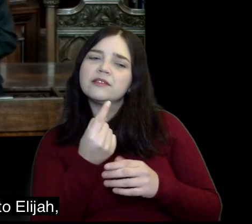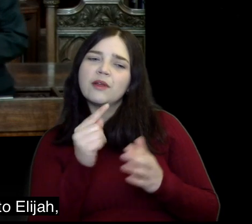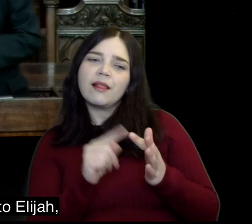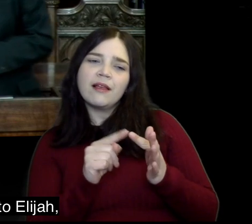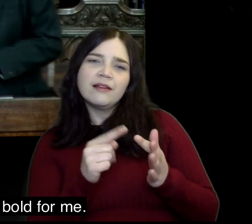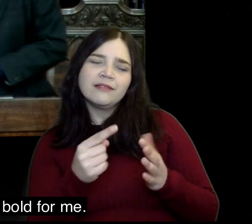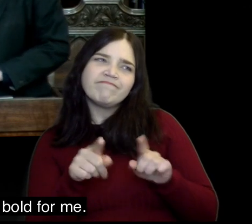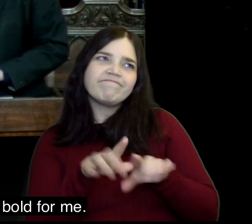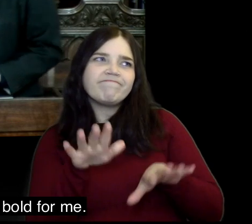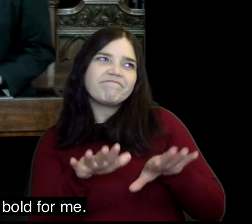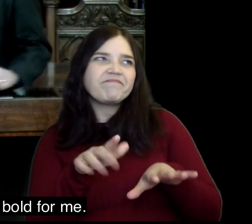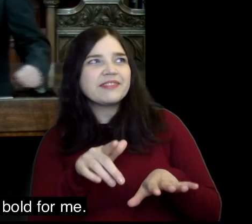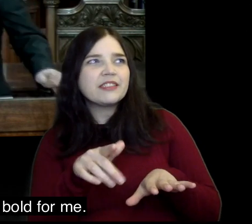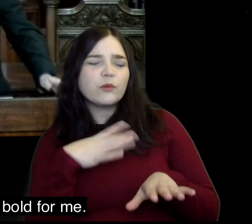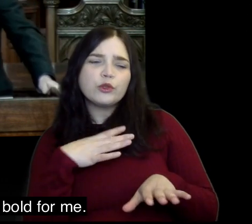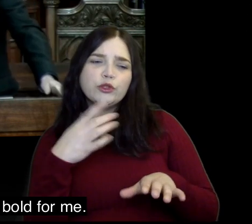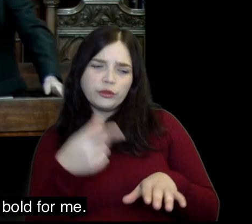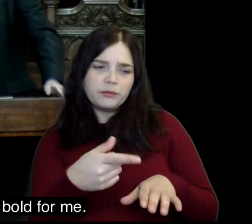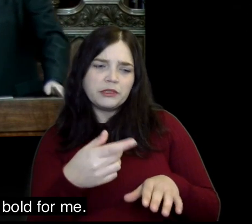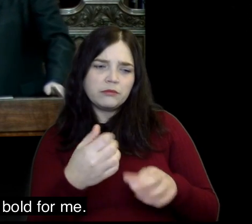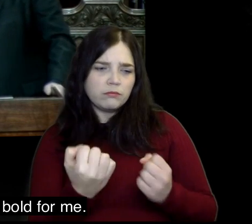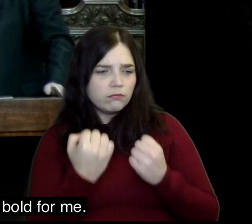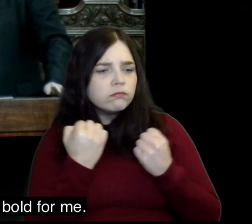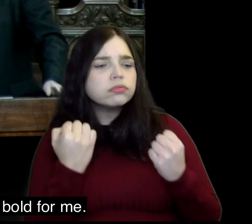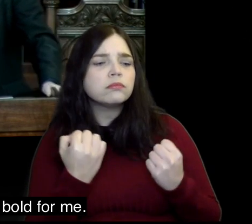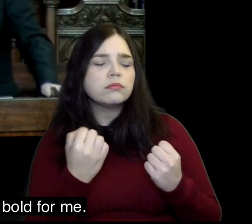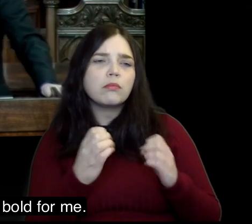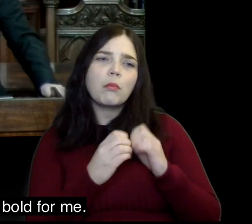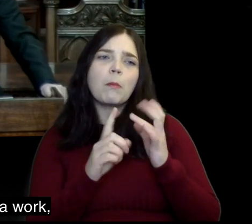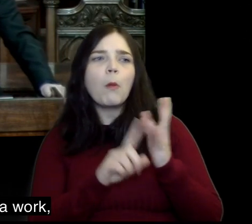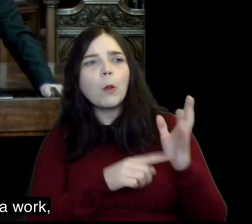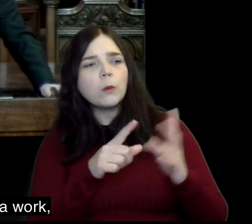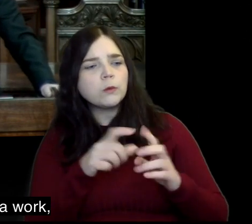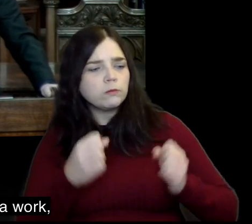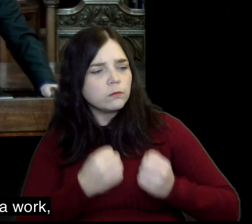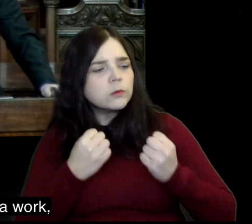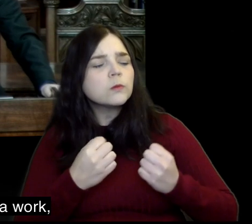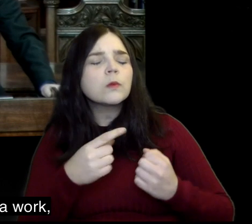if God says to Elijah Yeah I want you to be bold for me